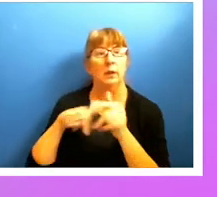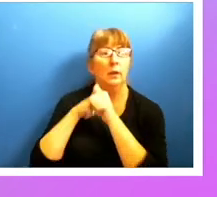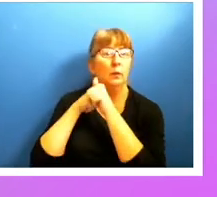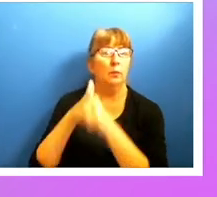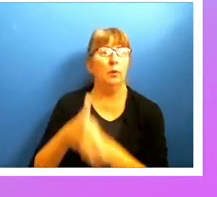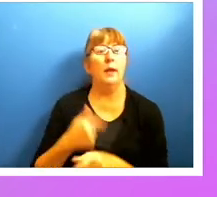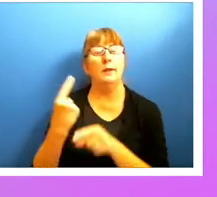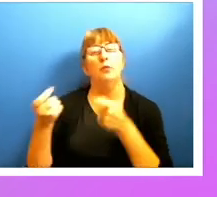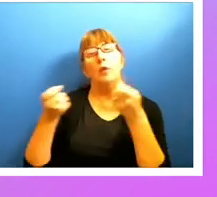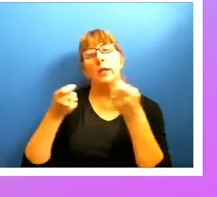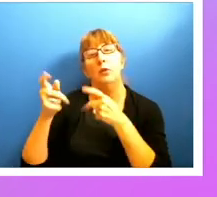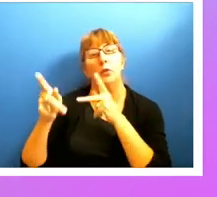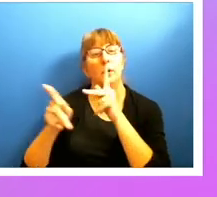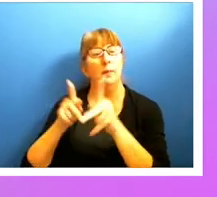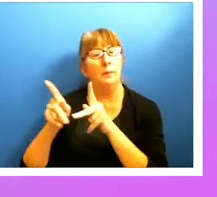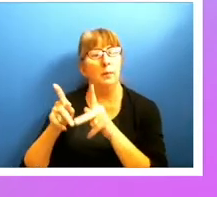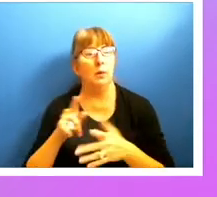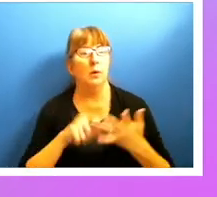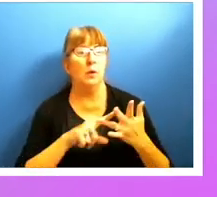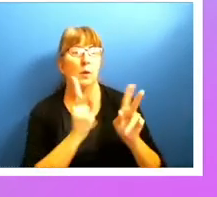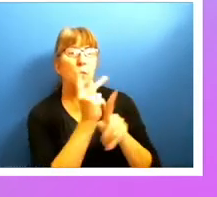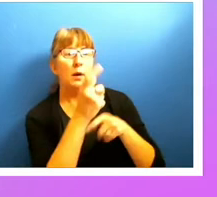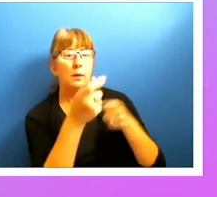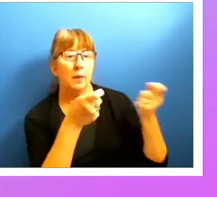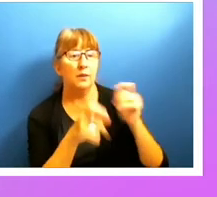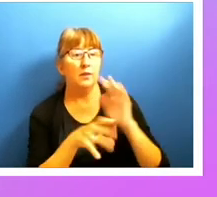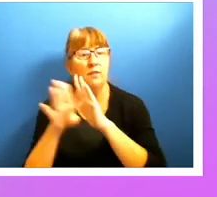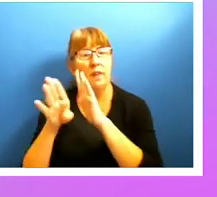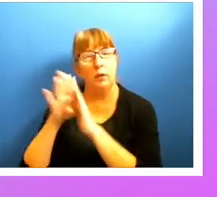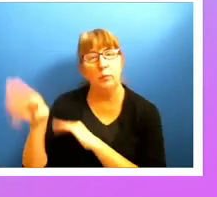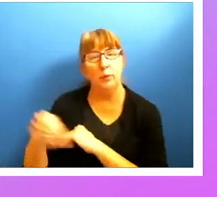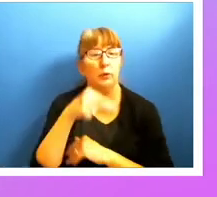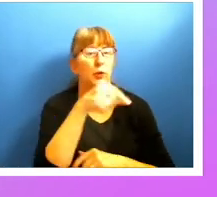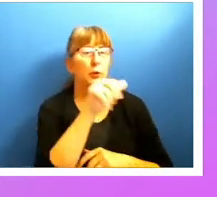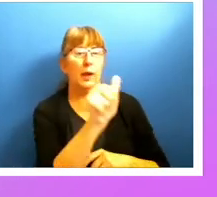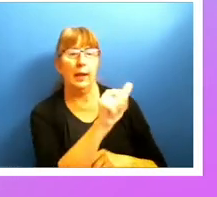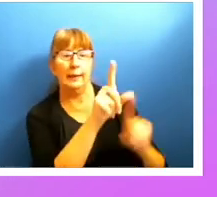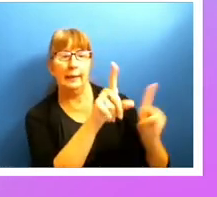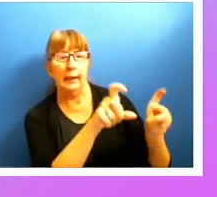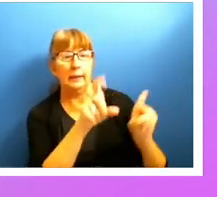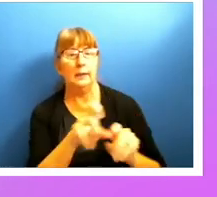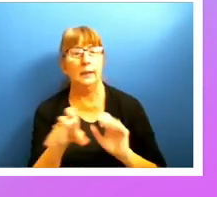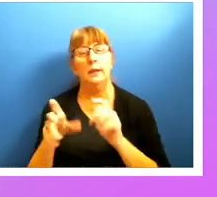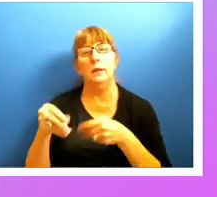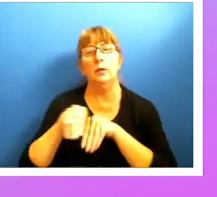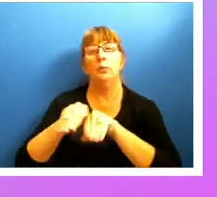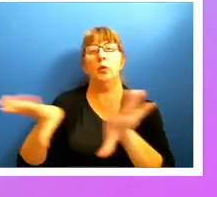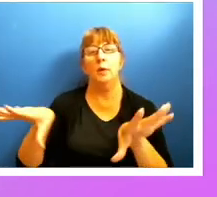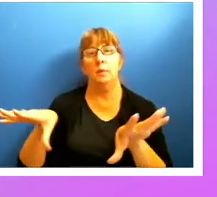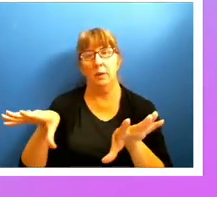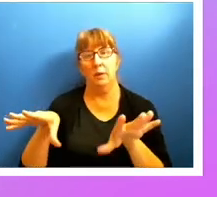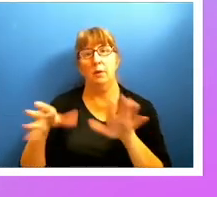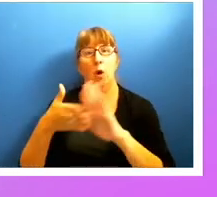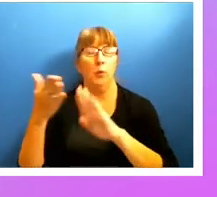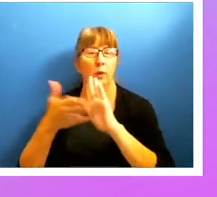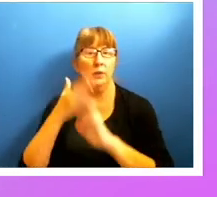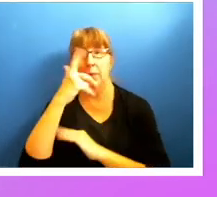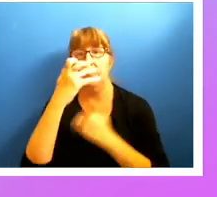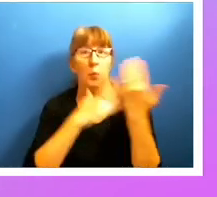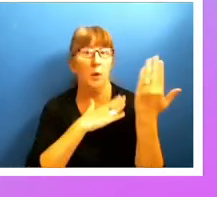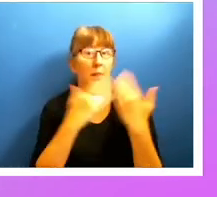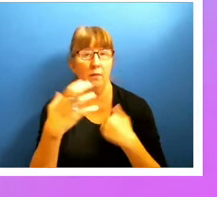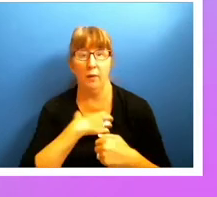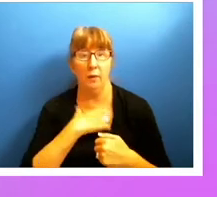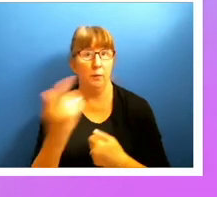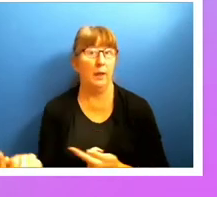people involved, your product management, developers, QA and testing and deployment operations, because theoretically, whatever the complaint comes in